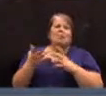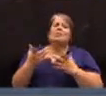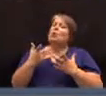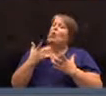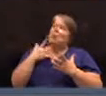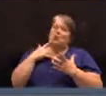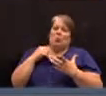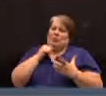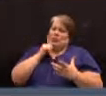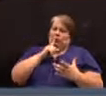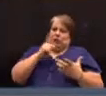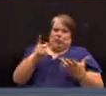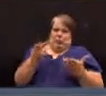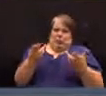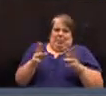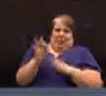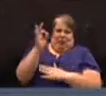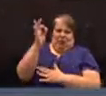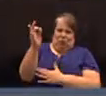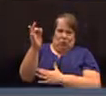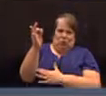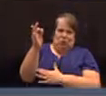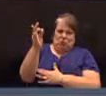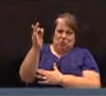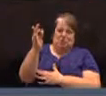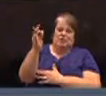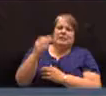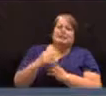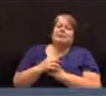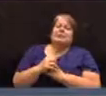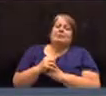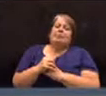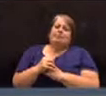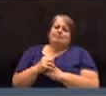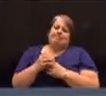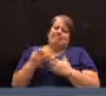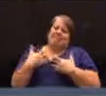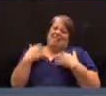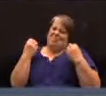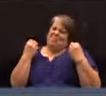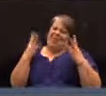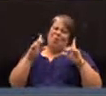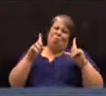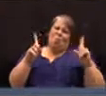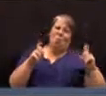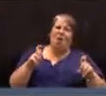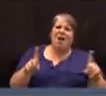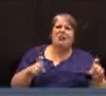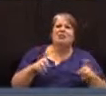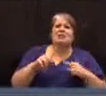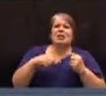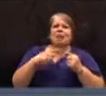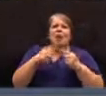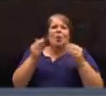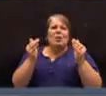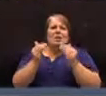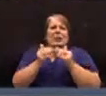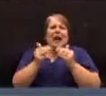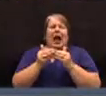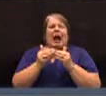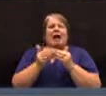very, very uncertain. There are questions all over about whether our town